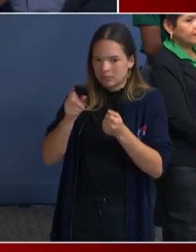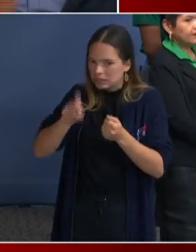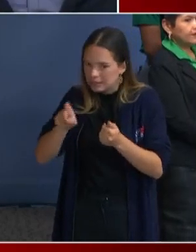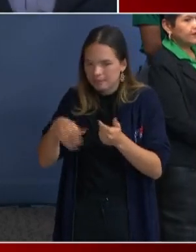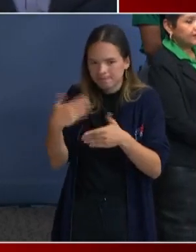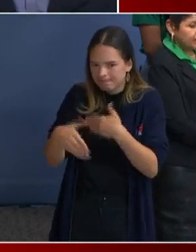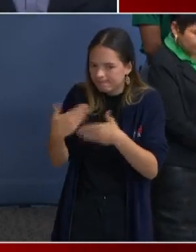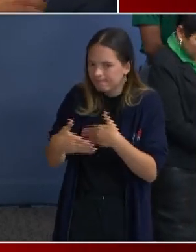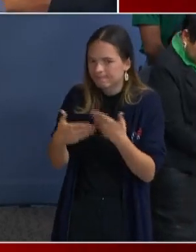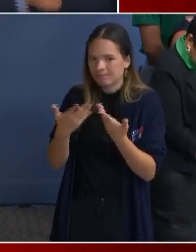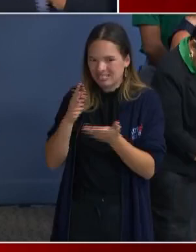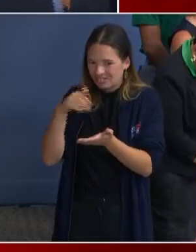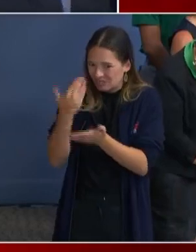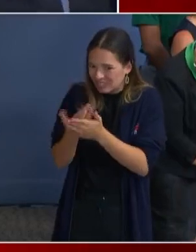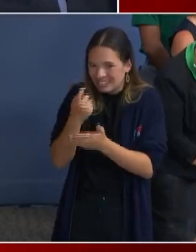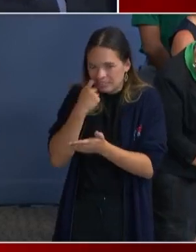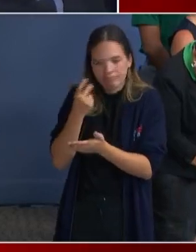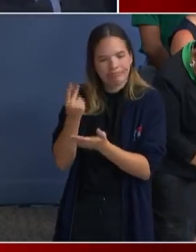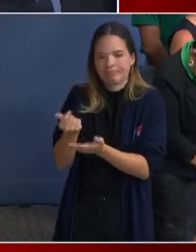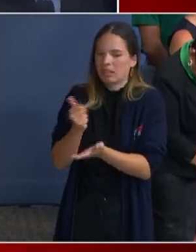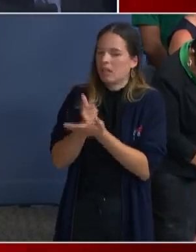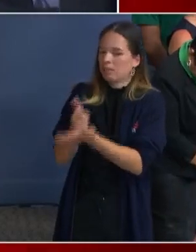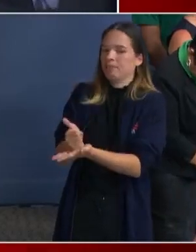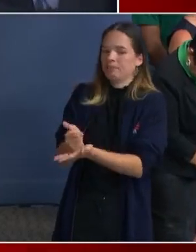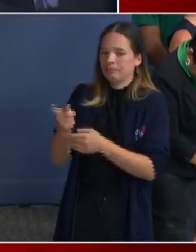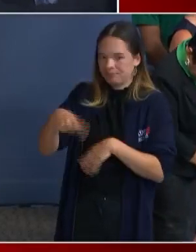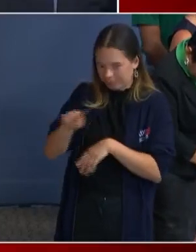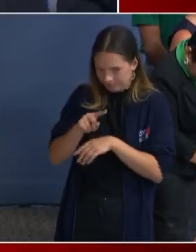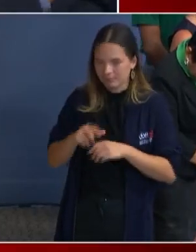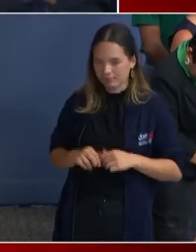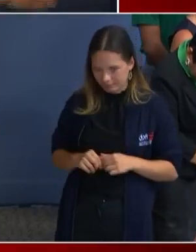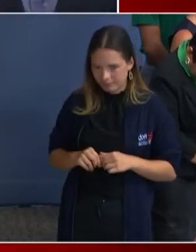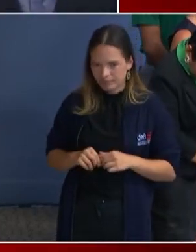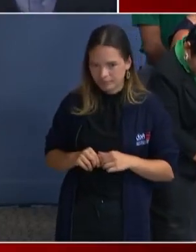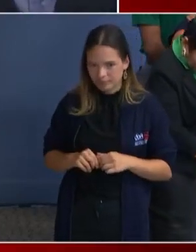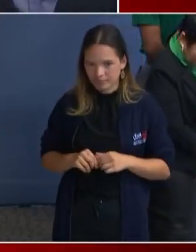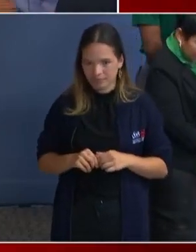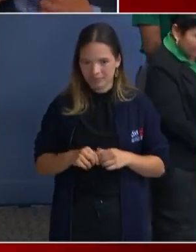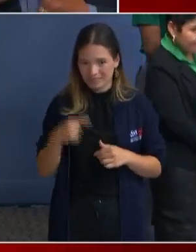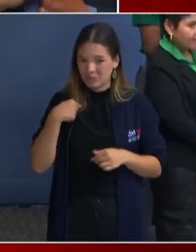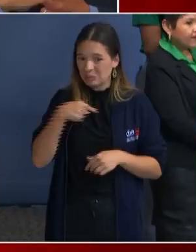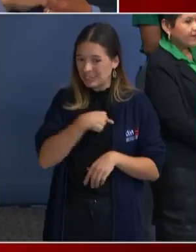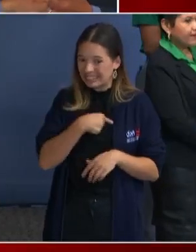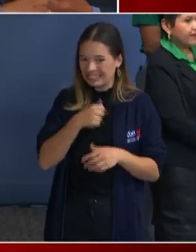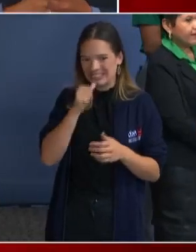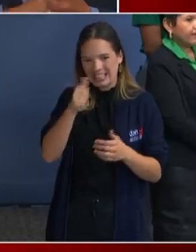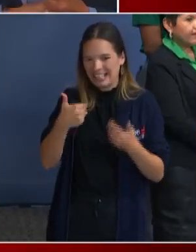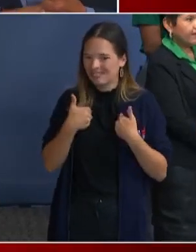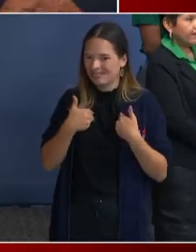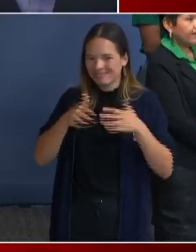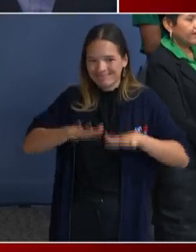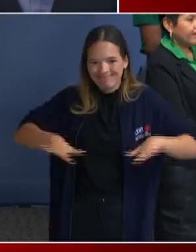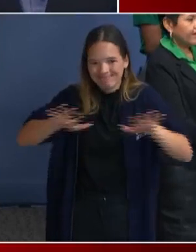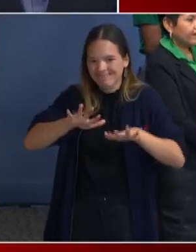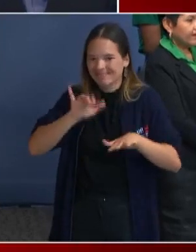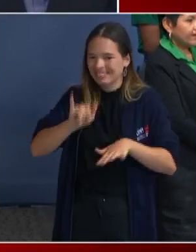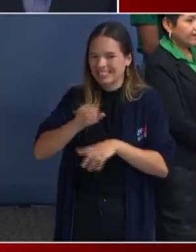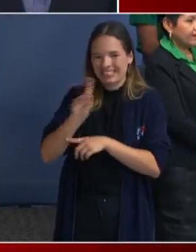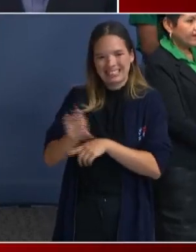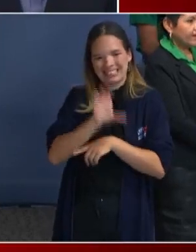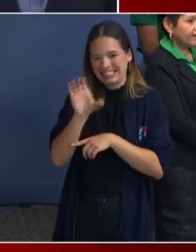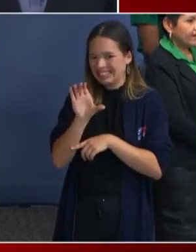and Arizona. We don't, we don't have a likely space in the district. We continue